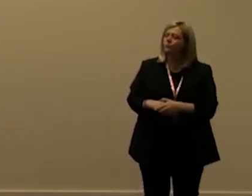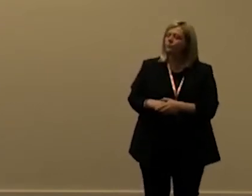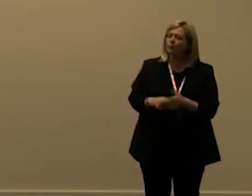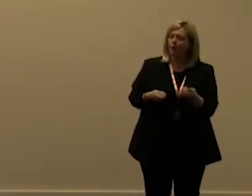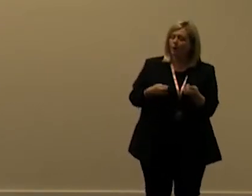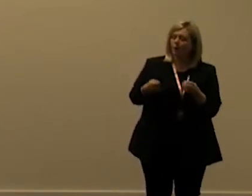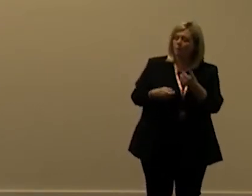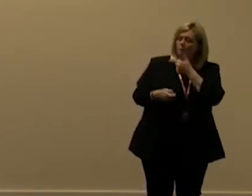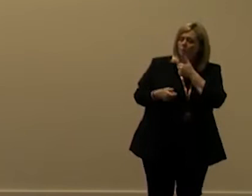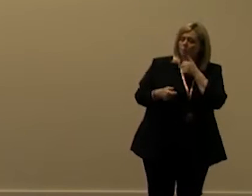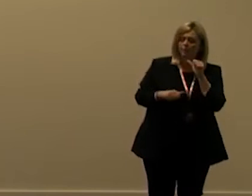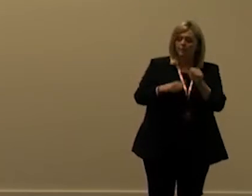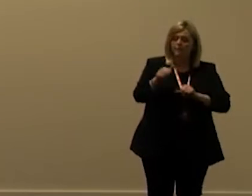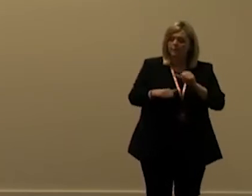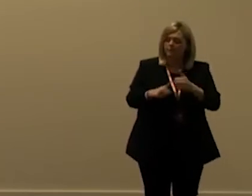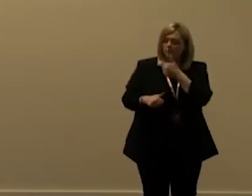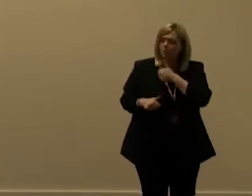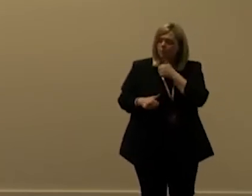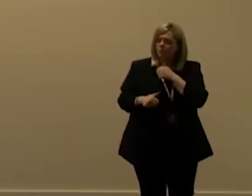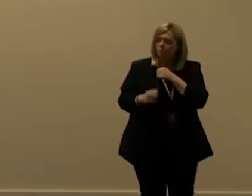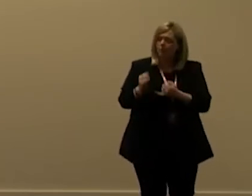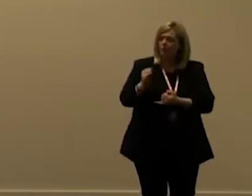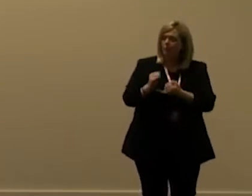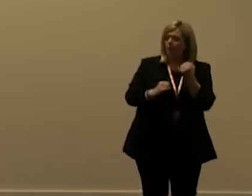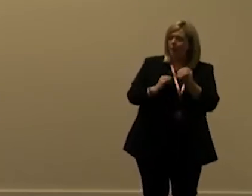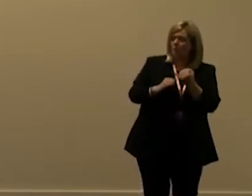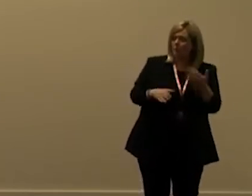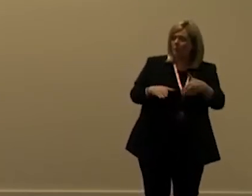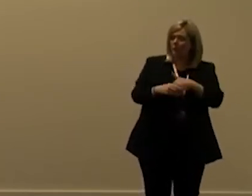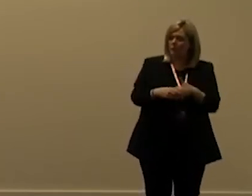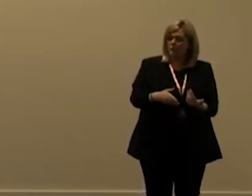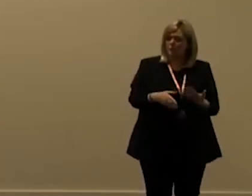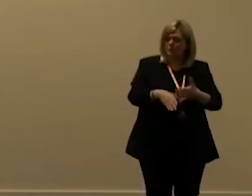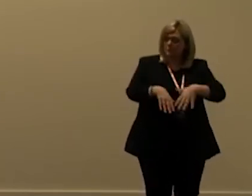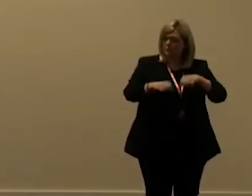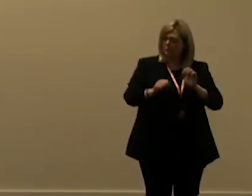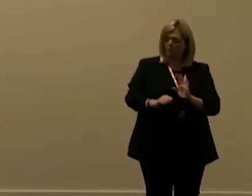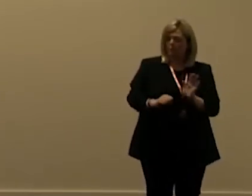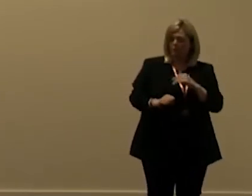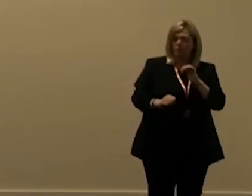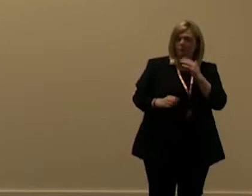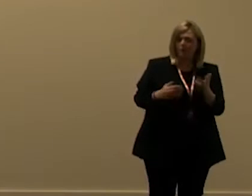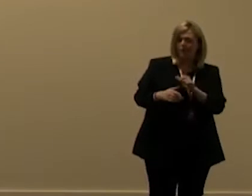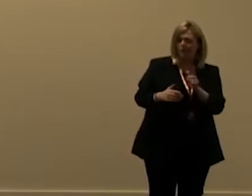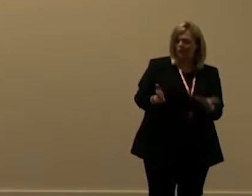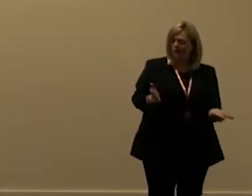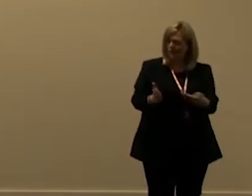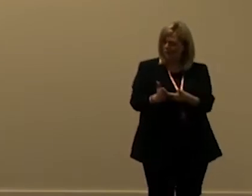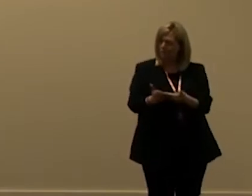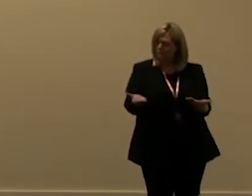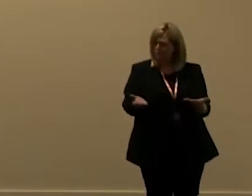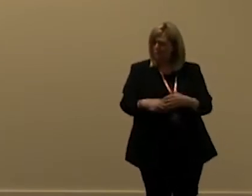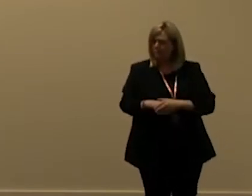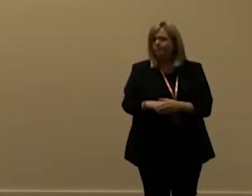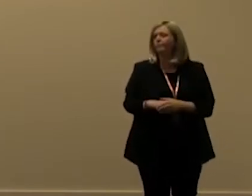users and system this last one was actually not included in the beginning but then they actually added that as well so anything